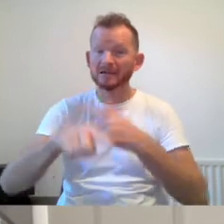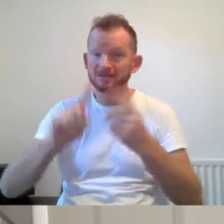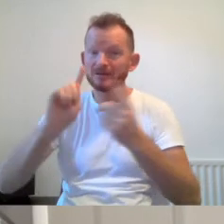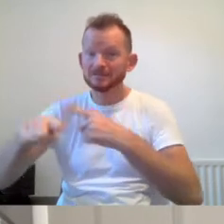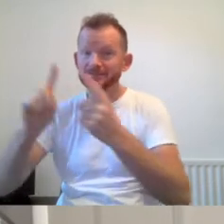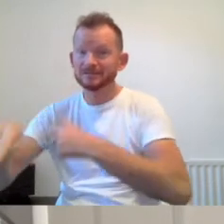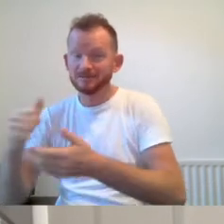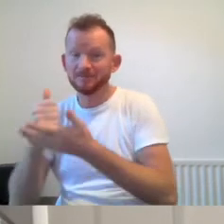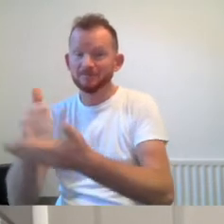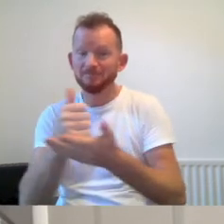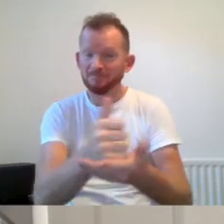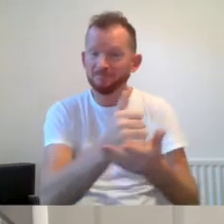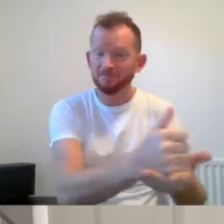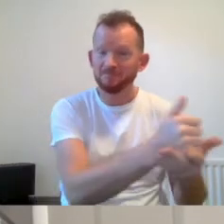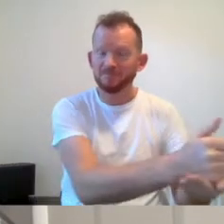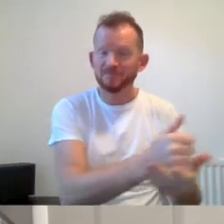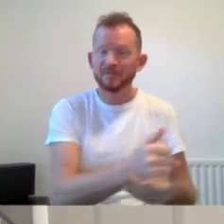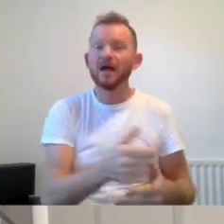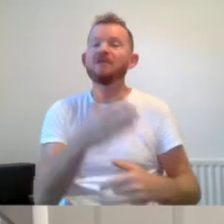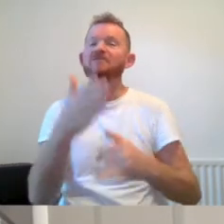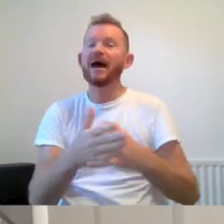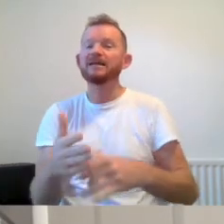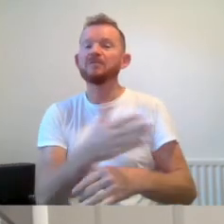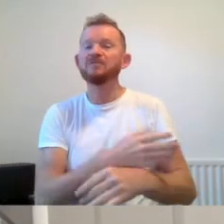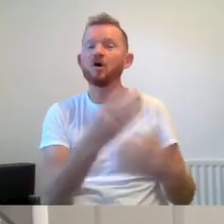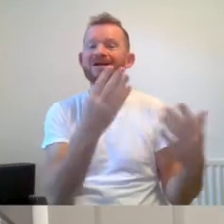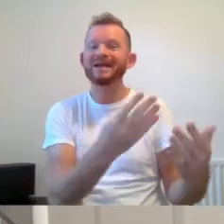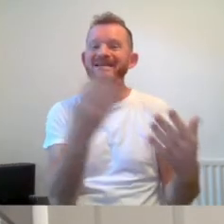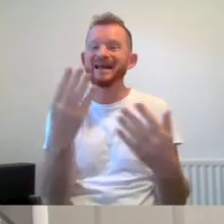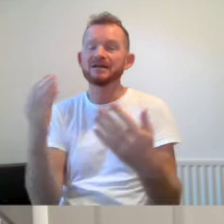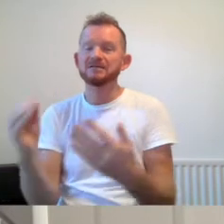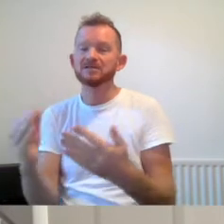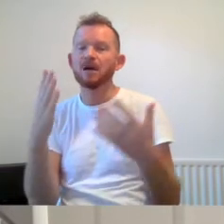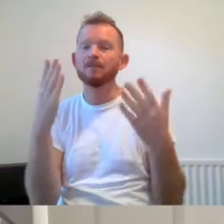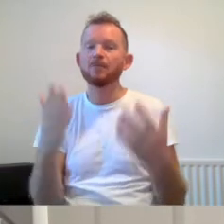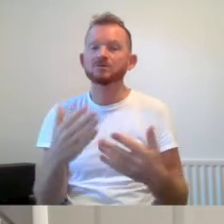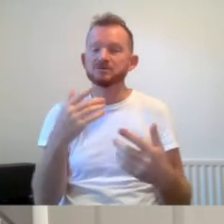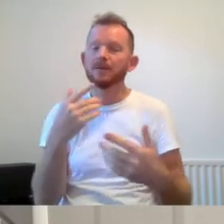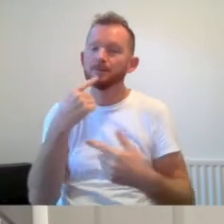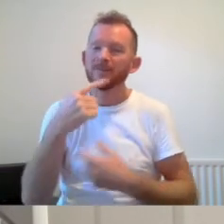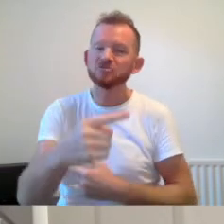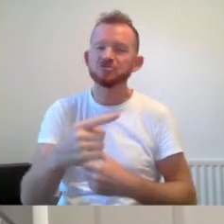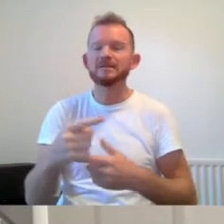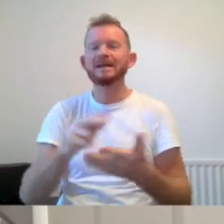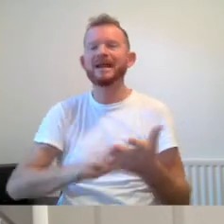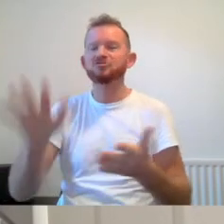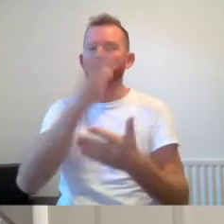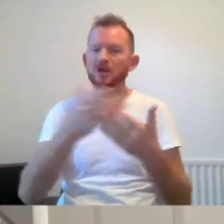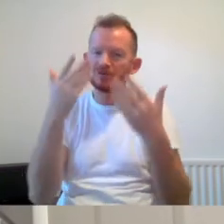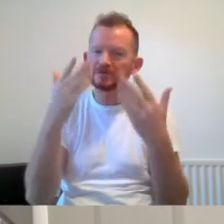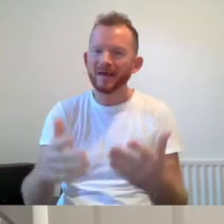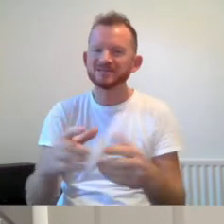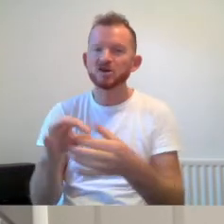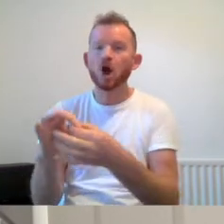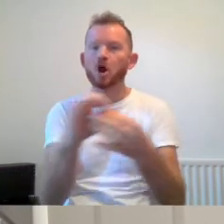Finally, before we move on to the 1990s, we must mention the nationally respected Coalition magazine, which has